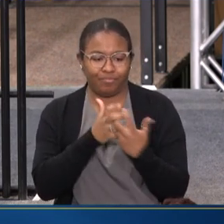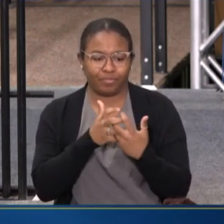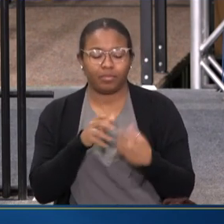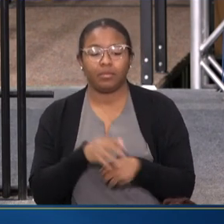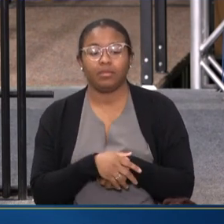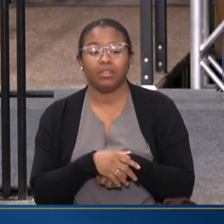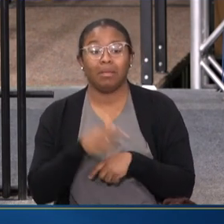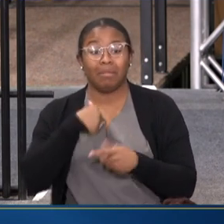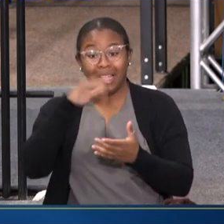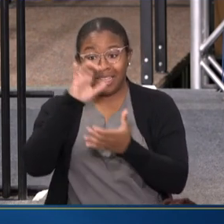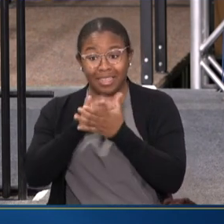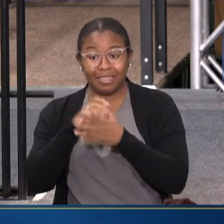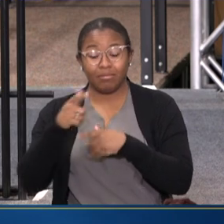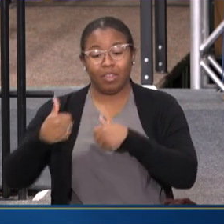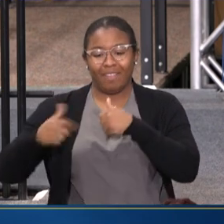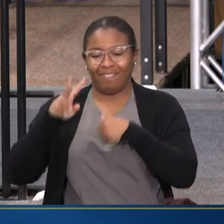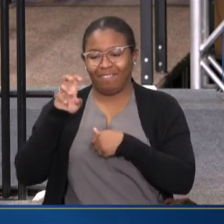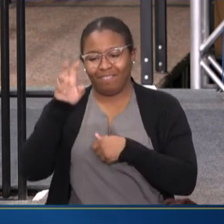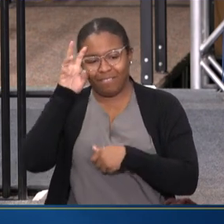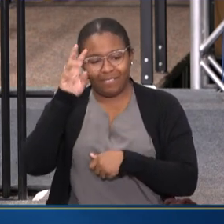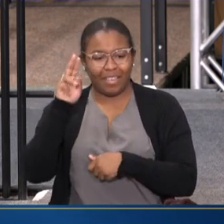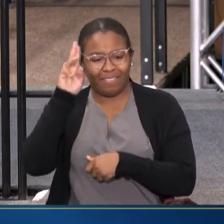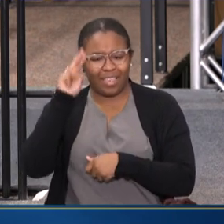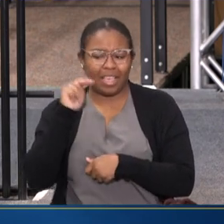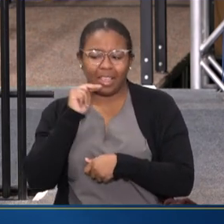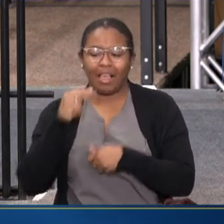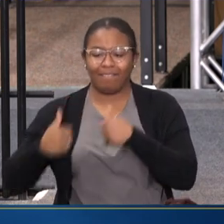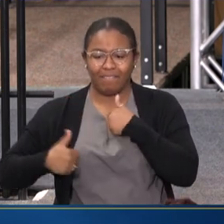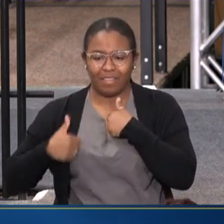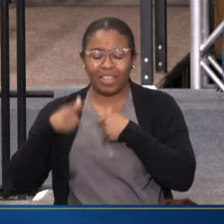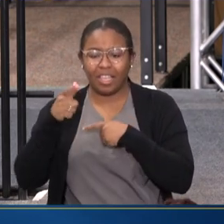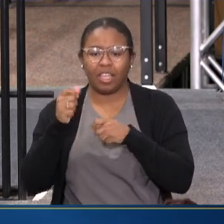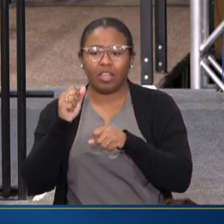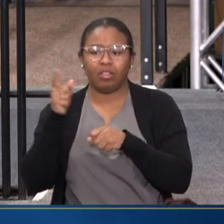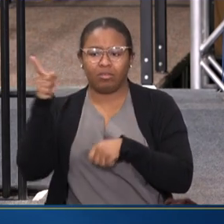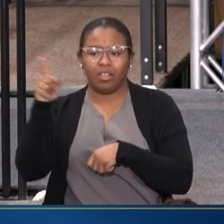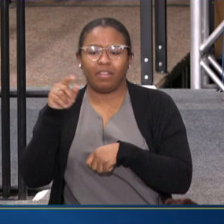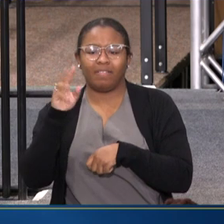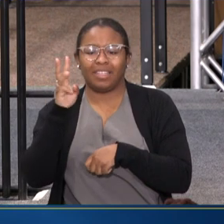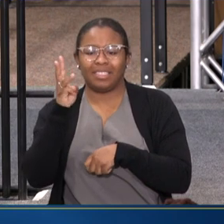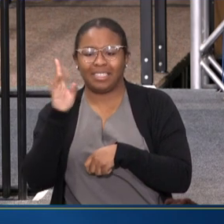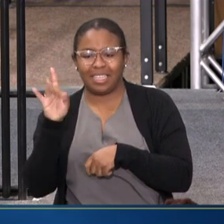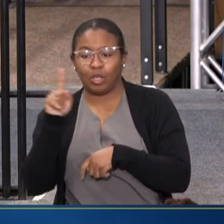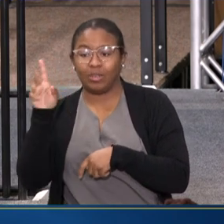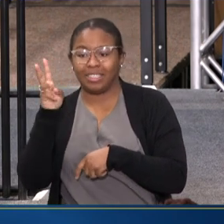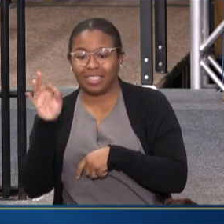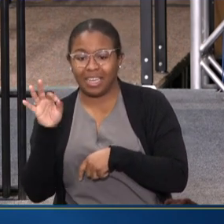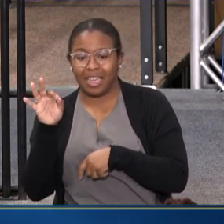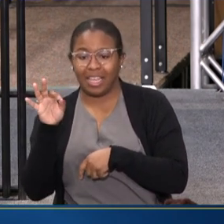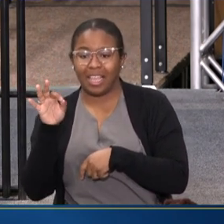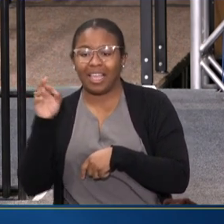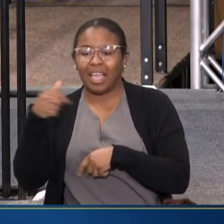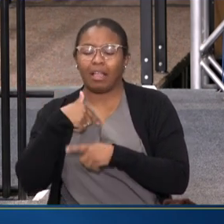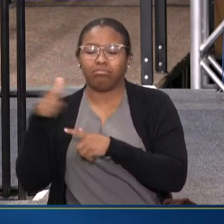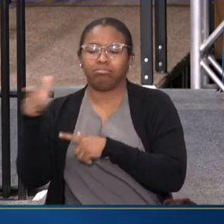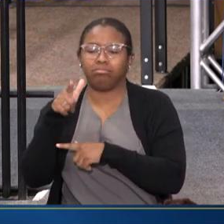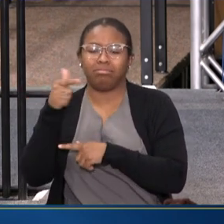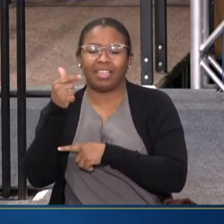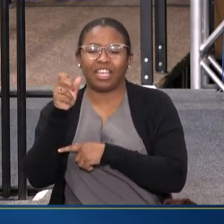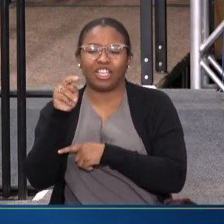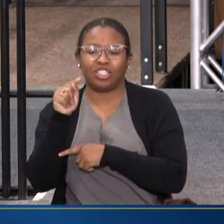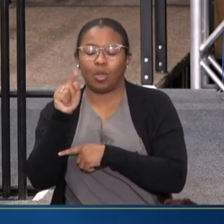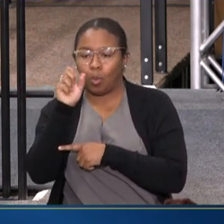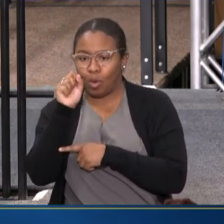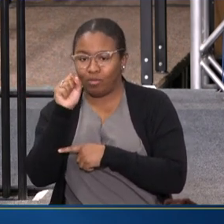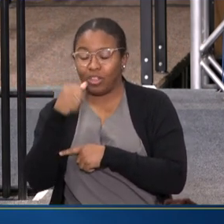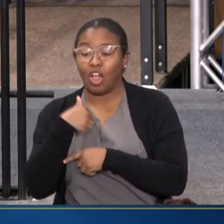MY HUSBAND IS A VIETNAM VETERAN WHO SERVED IN VIETNAM FROM 68 TO 69 AND WAS SPRAYED WITH AGENT ORANGE. OUR